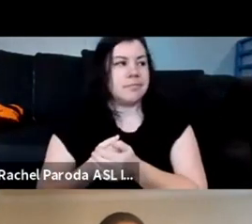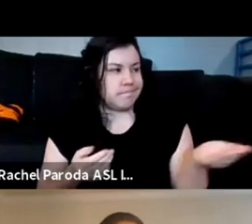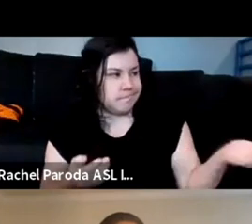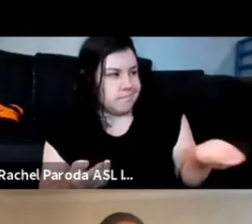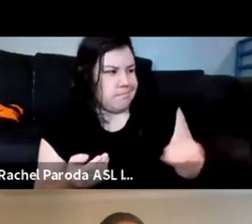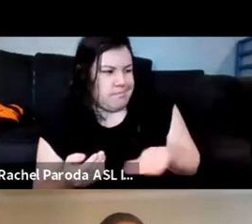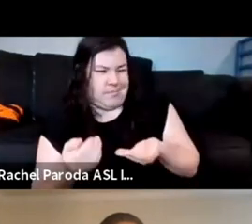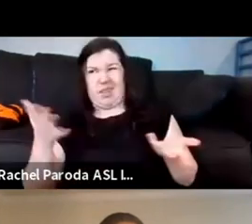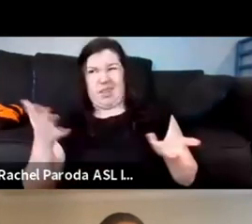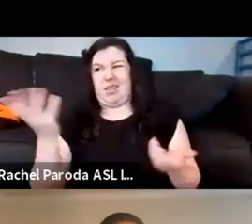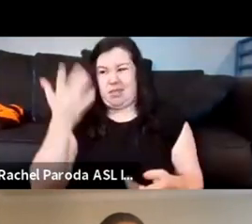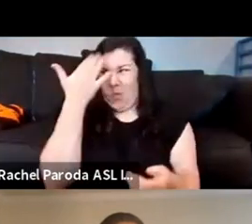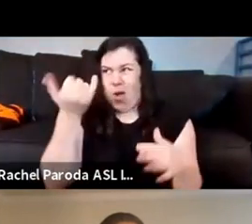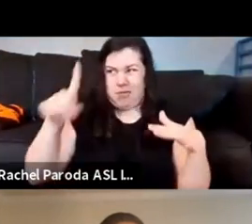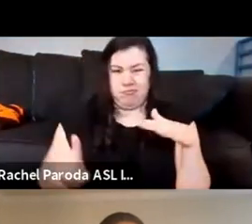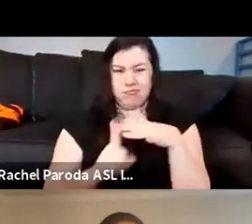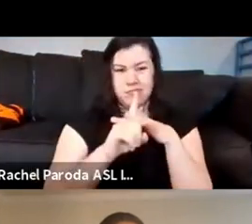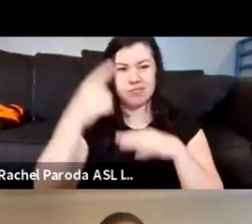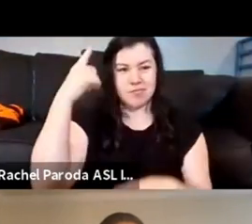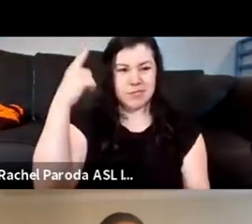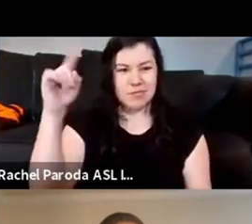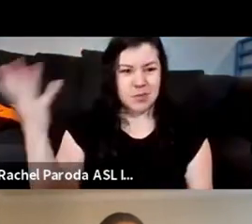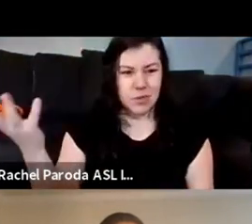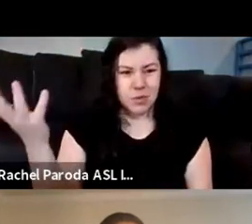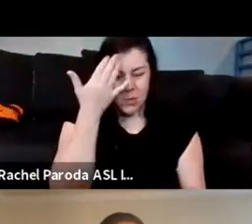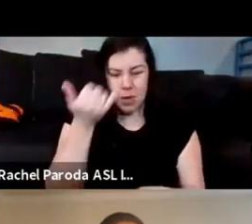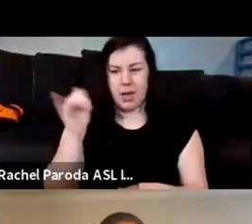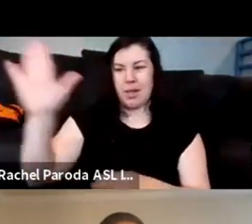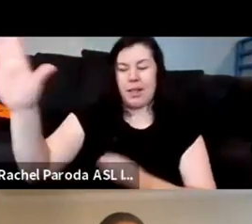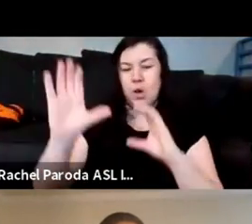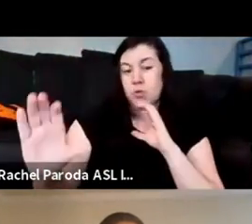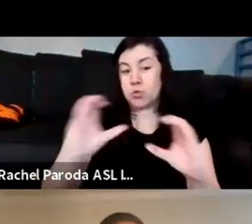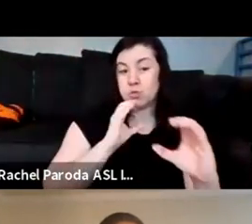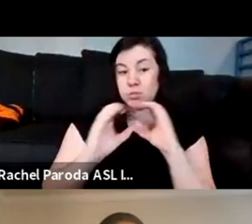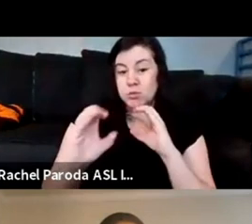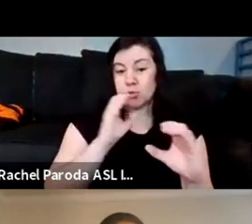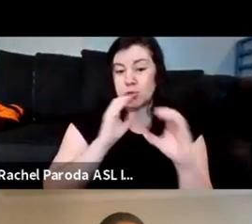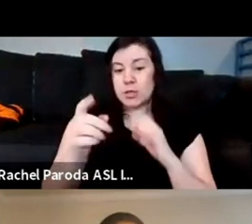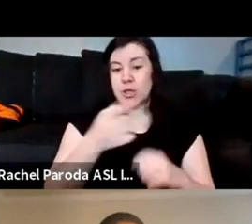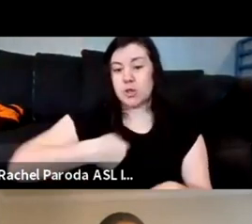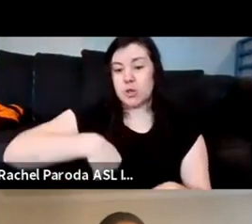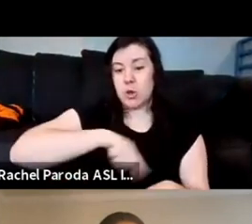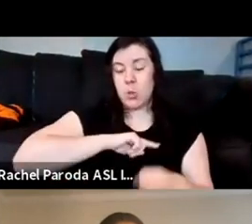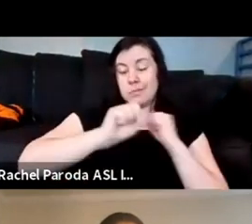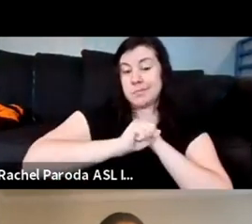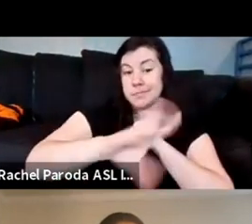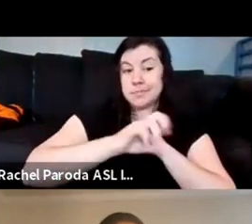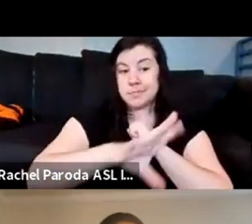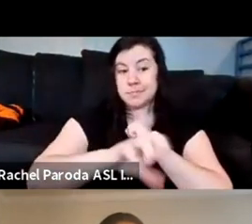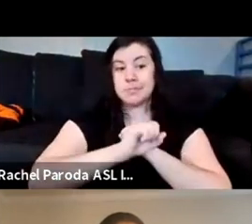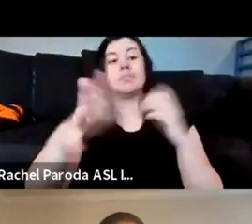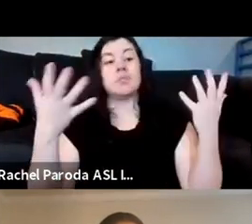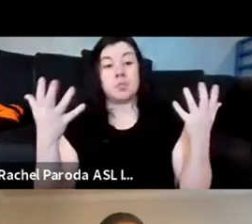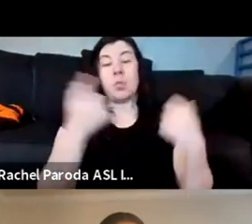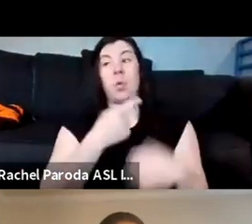for live why are we even showing up because this is somebody whose communication asset is something that we can campaign on um so we're